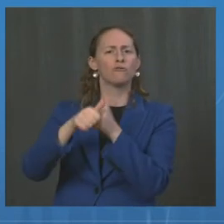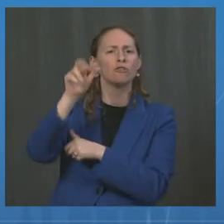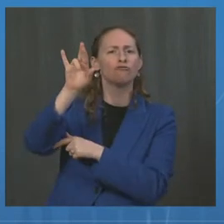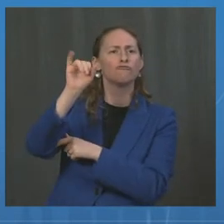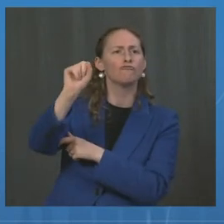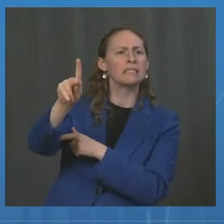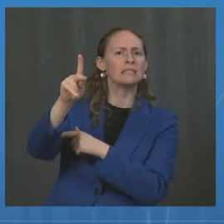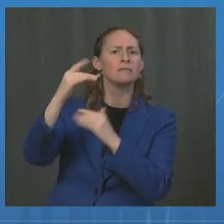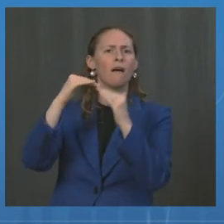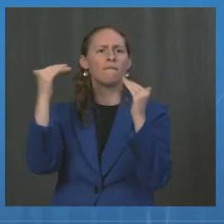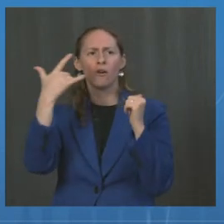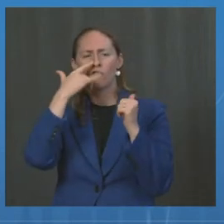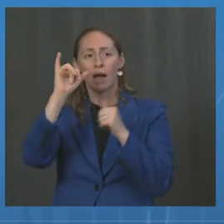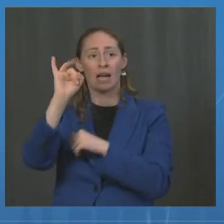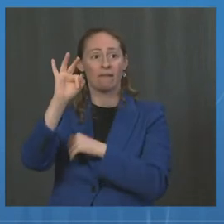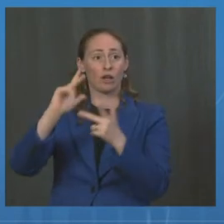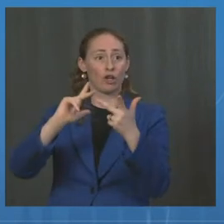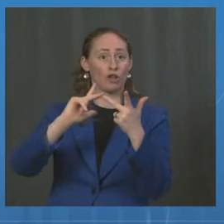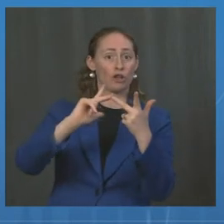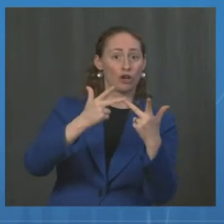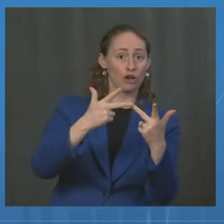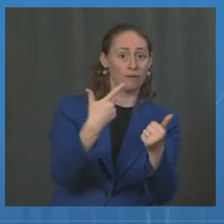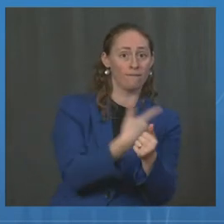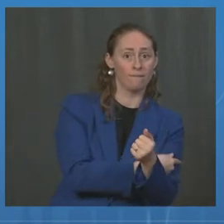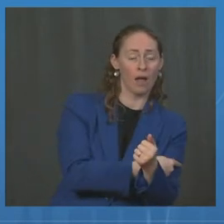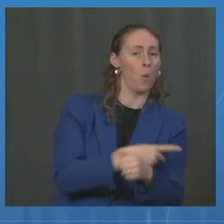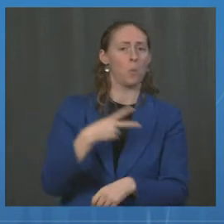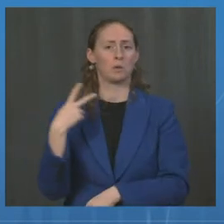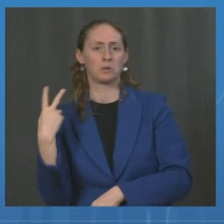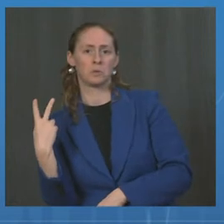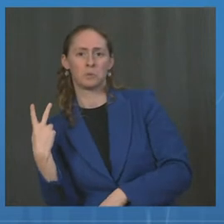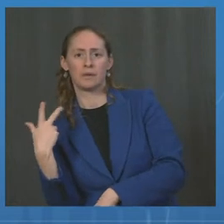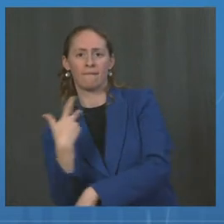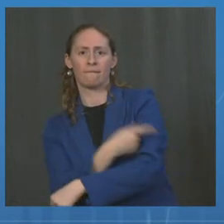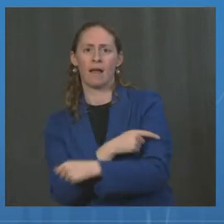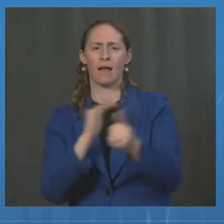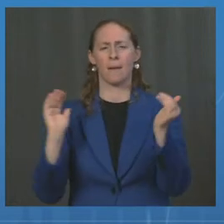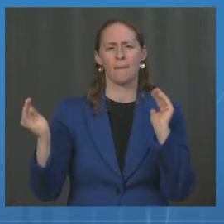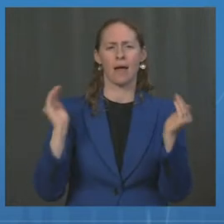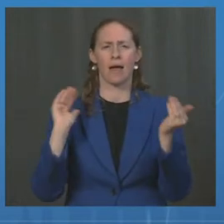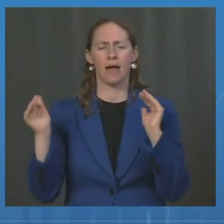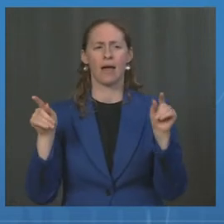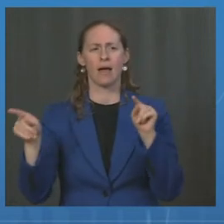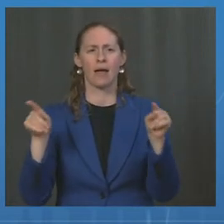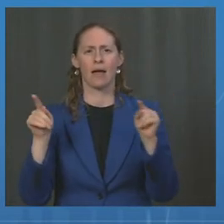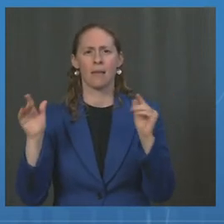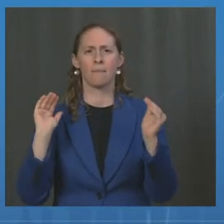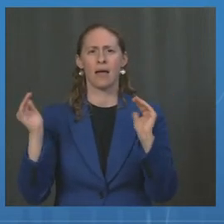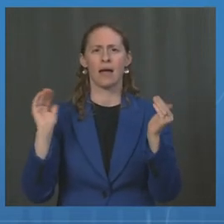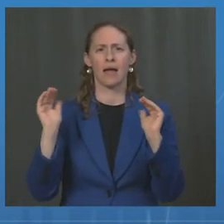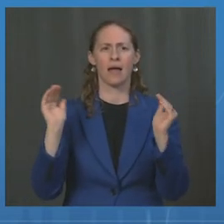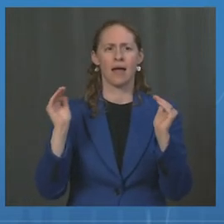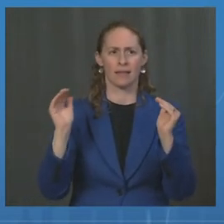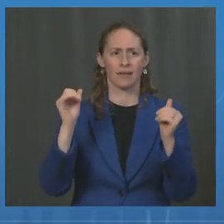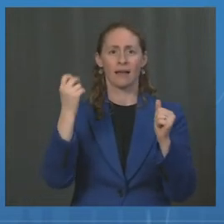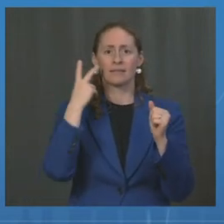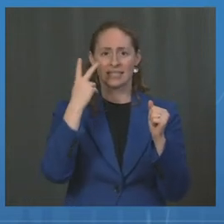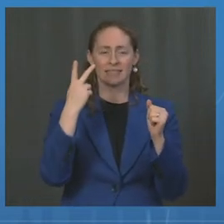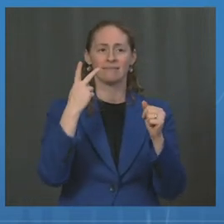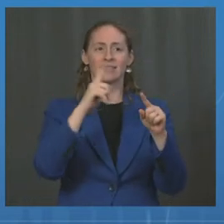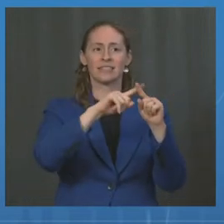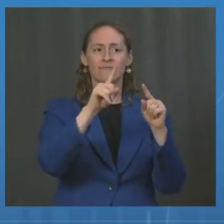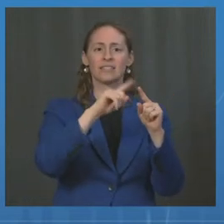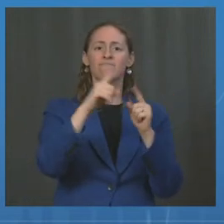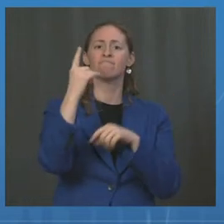to two doses. So the numbers one, three, five, seven, that would be seven-fold reduction in risk